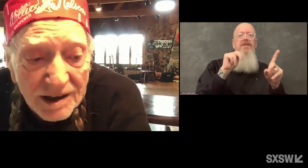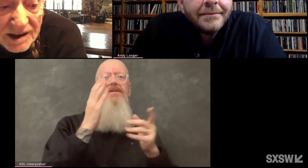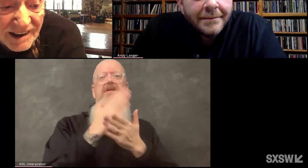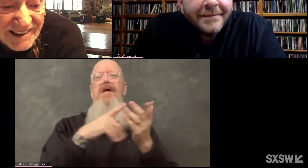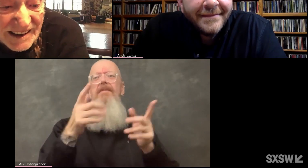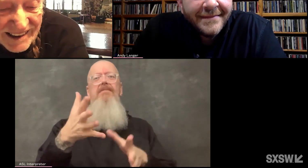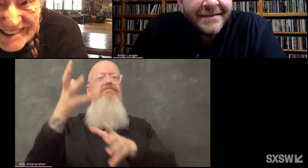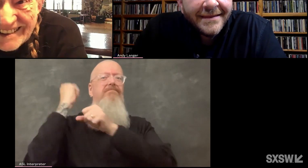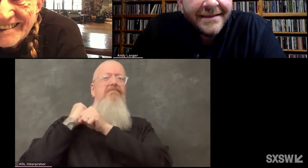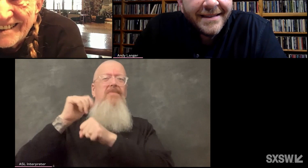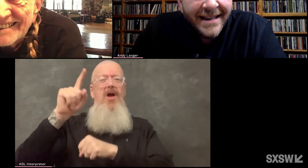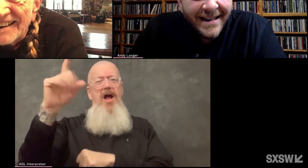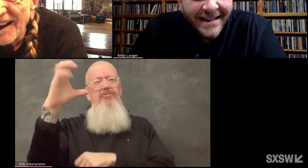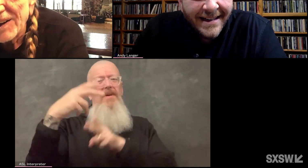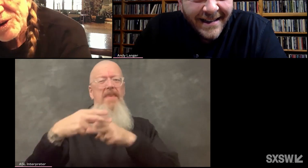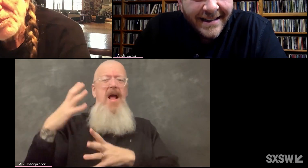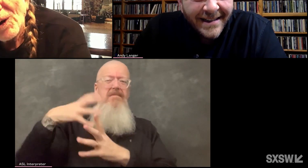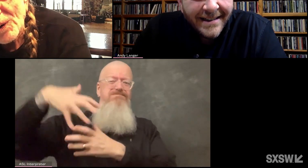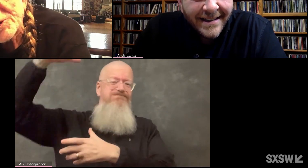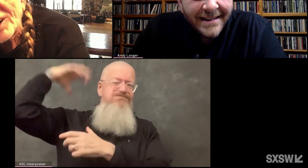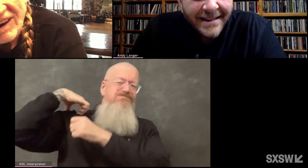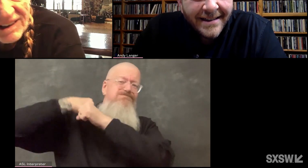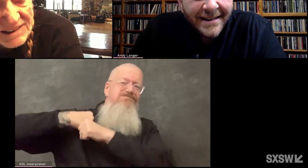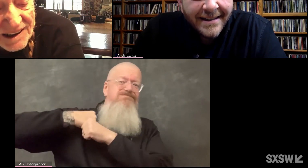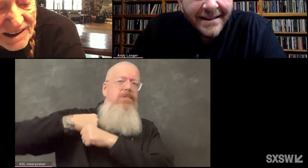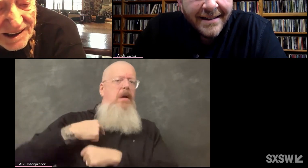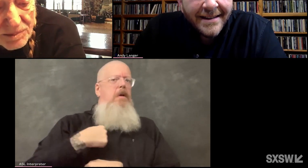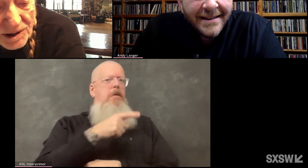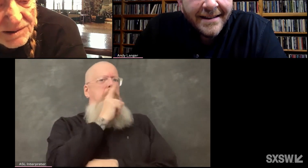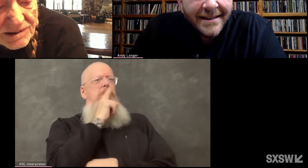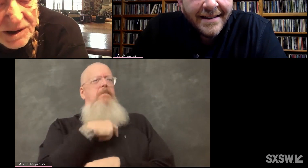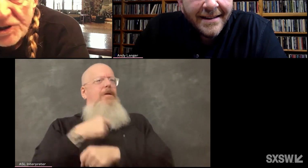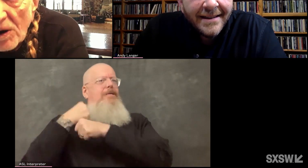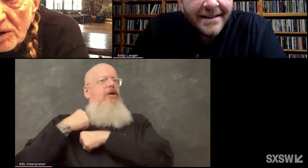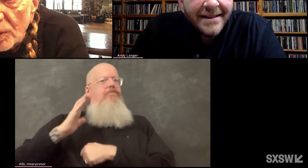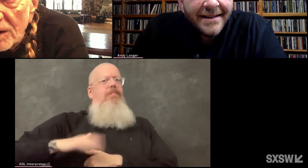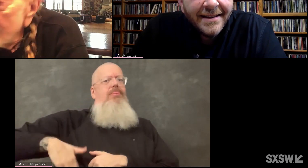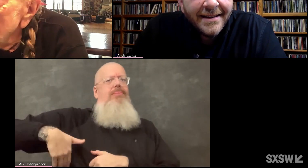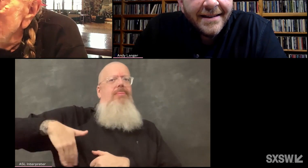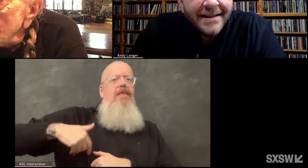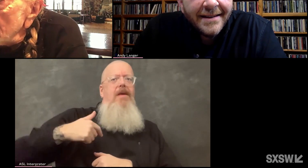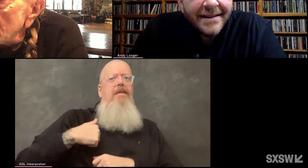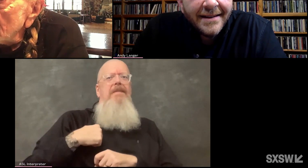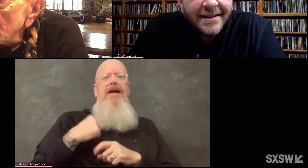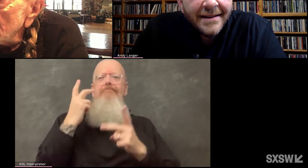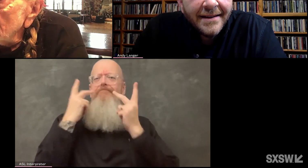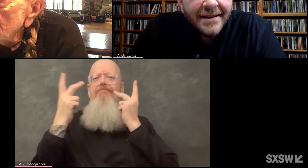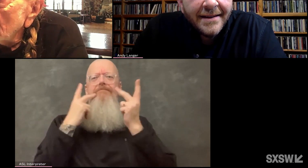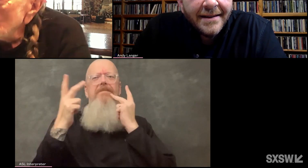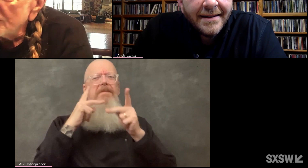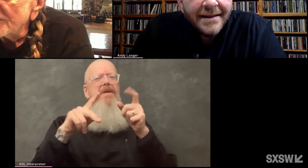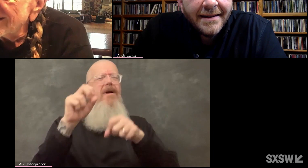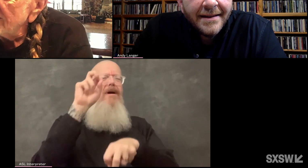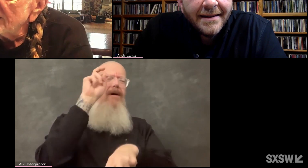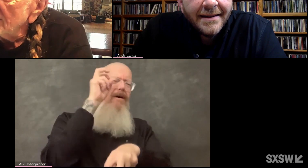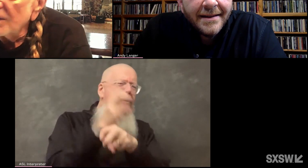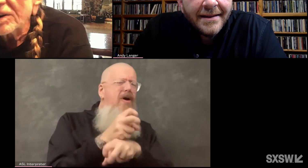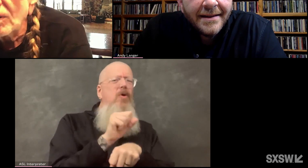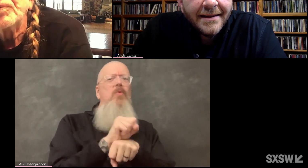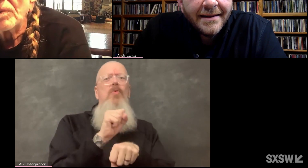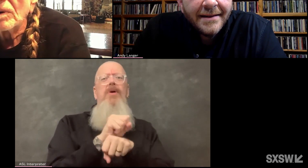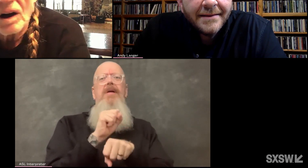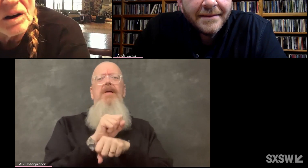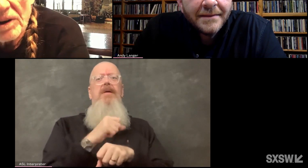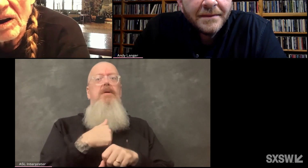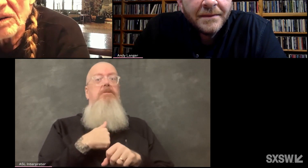myself. I had a smaller sack, but it's hard work. I wouldn't take a